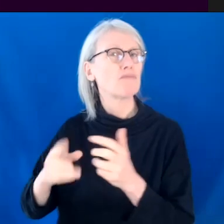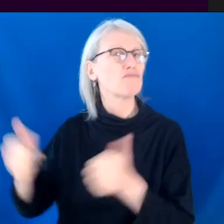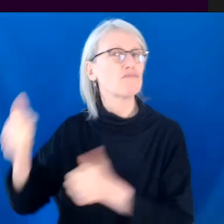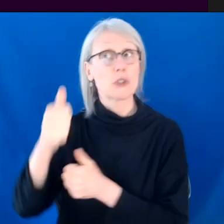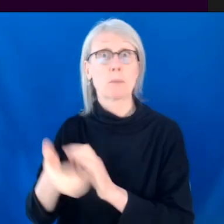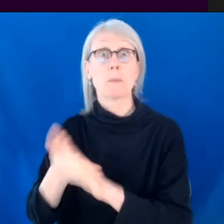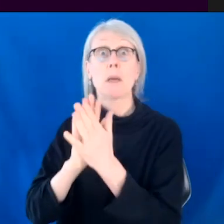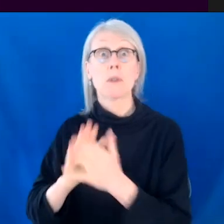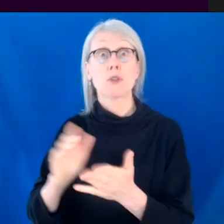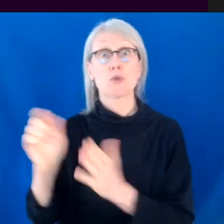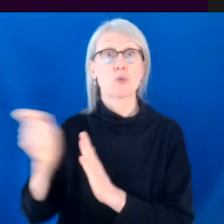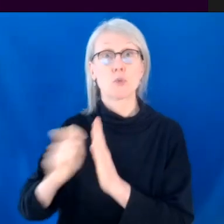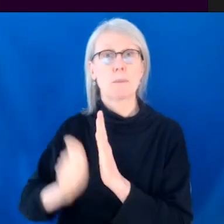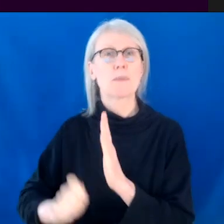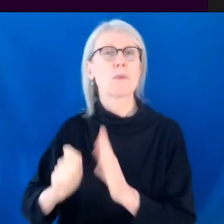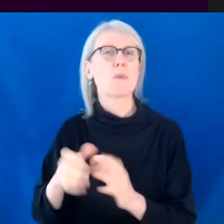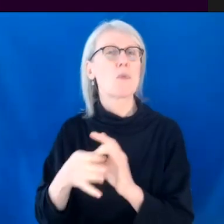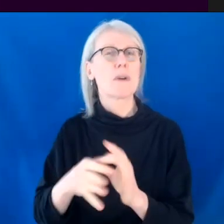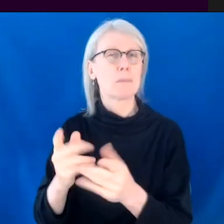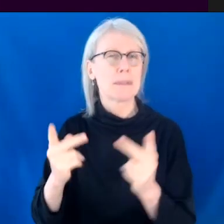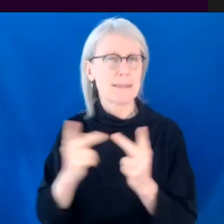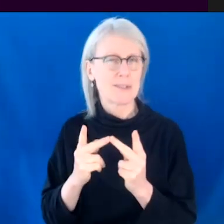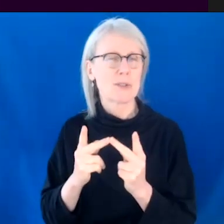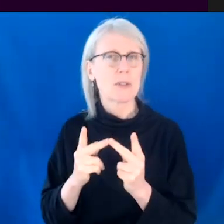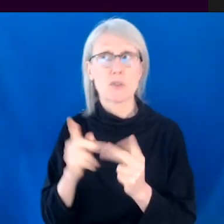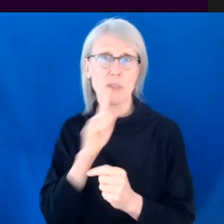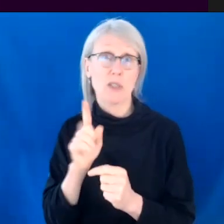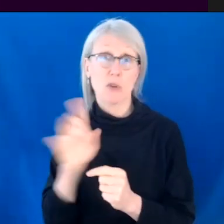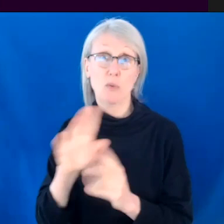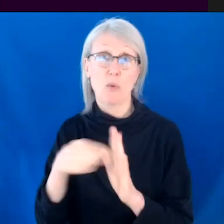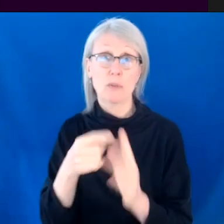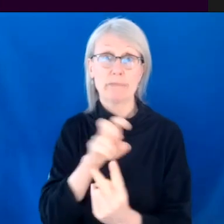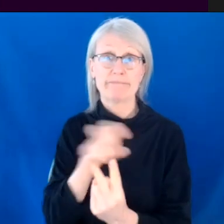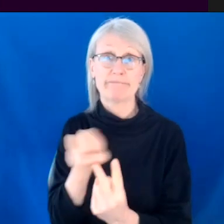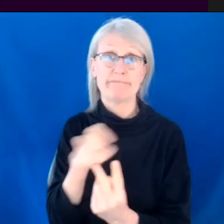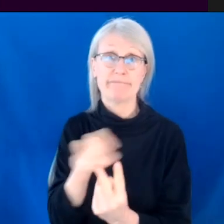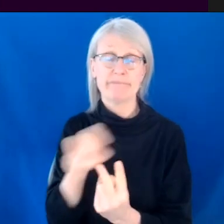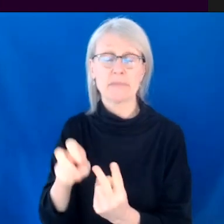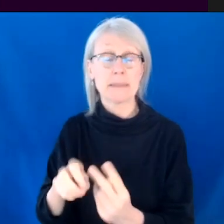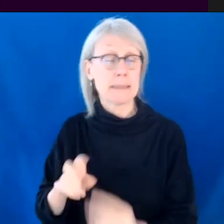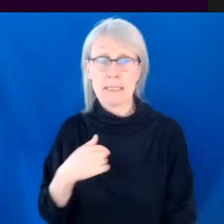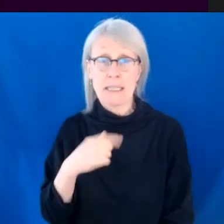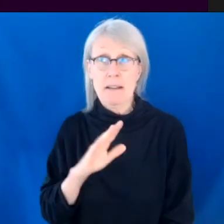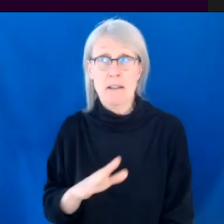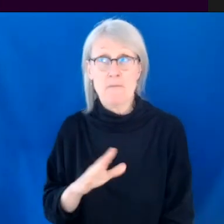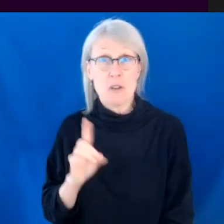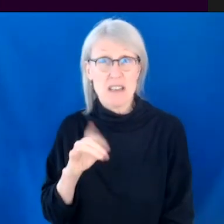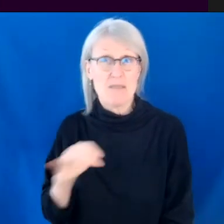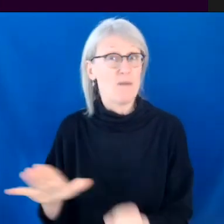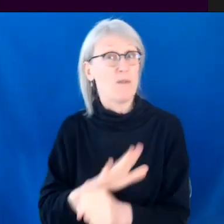coordinator position, um, and kind of did double duty. And so I never actually did an entire show